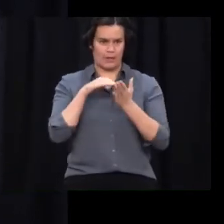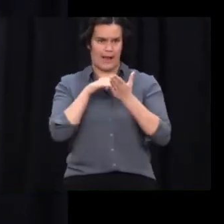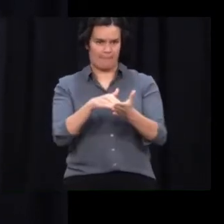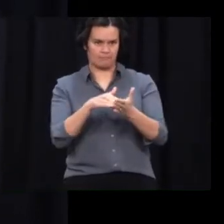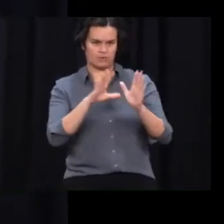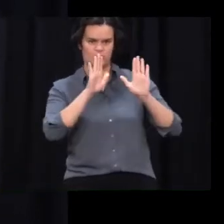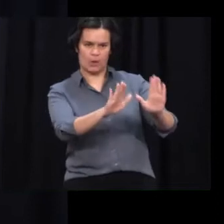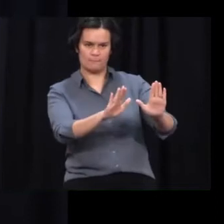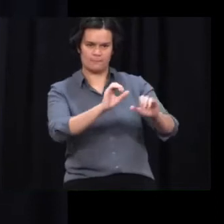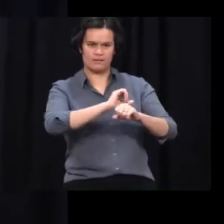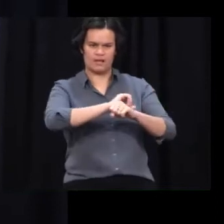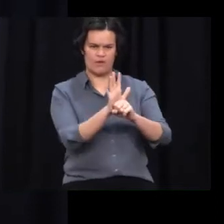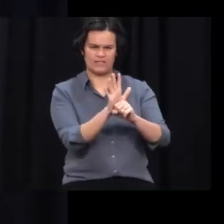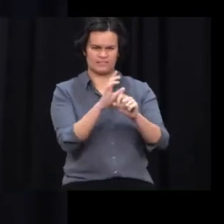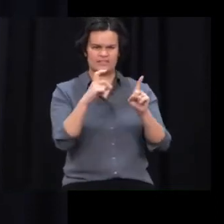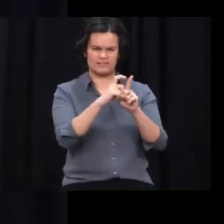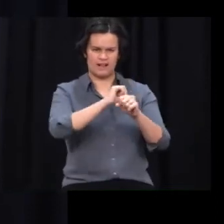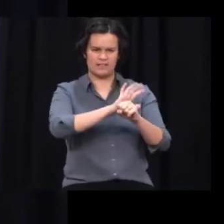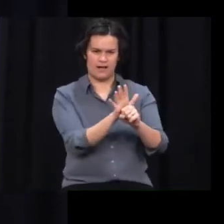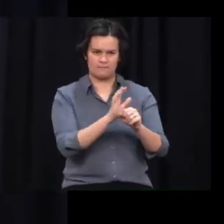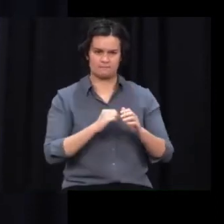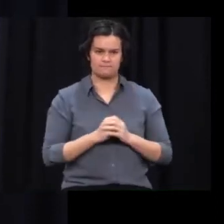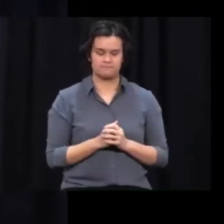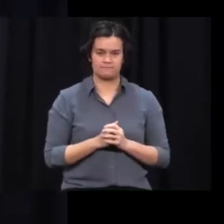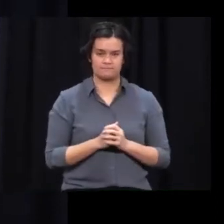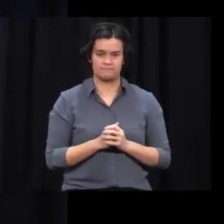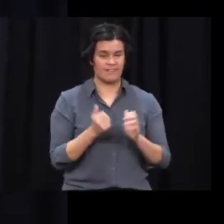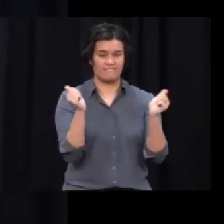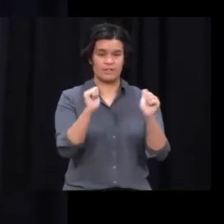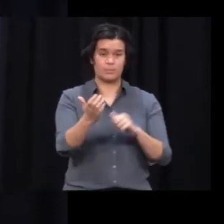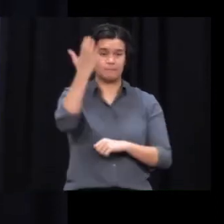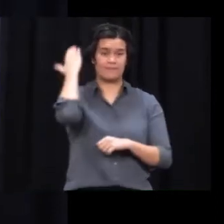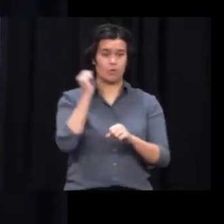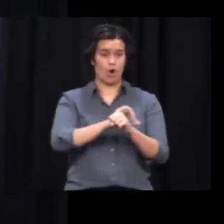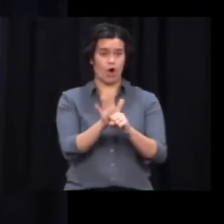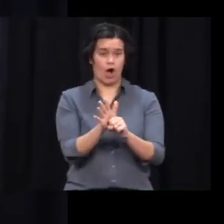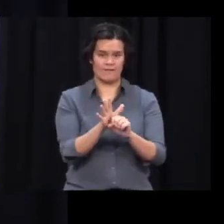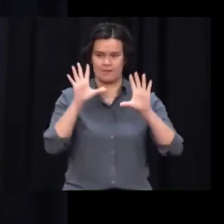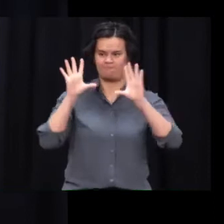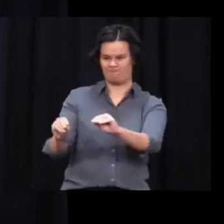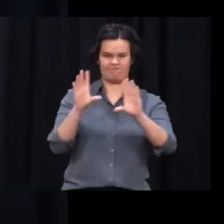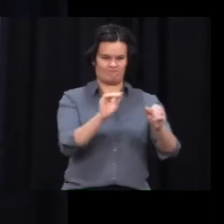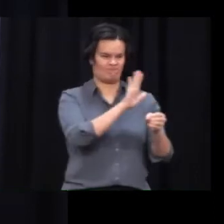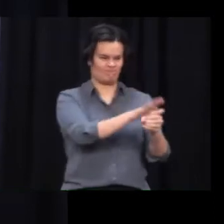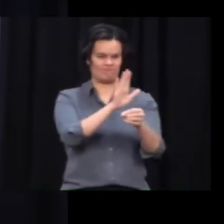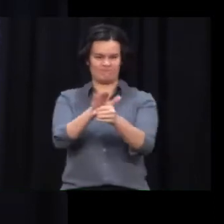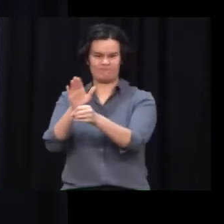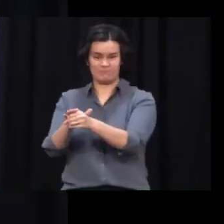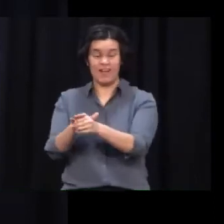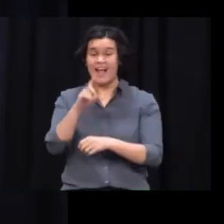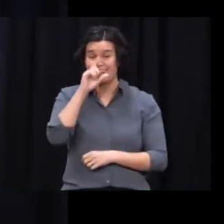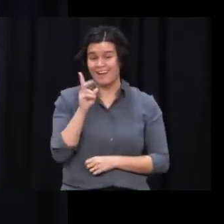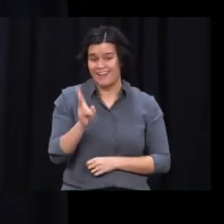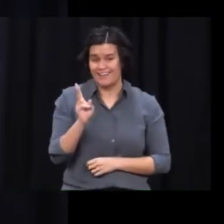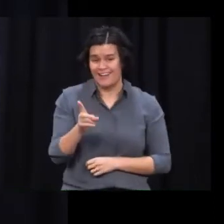But we've beaten COVID-19 before and we can do it again if we all continue to play our part. Shortly I'll ask the Director